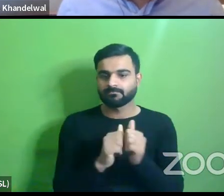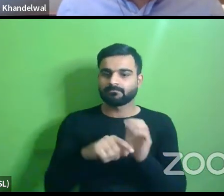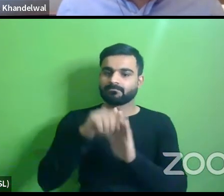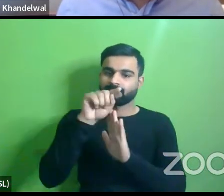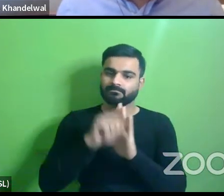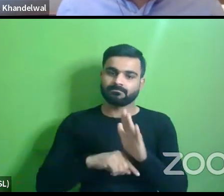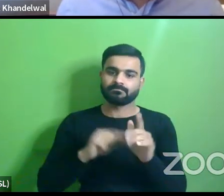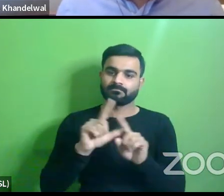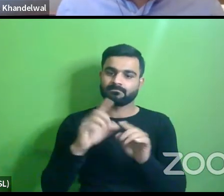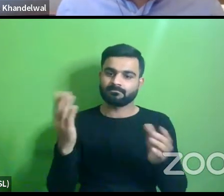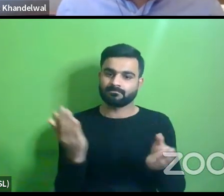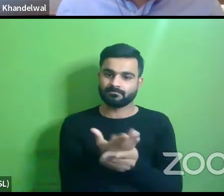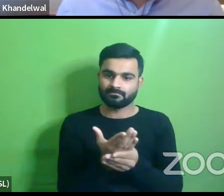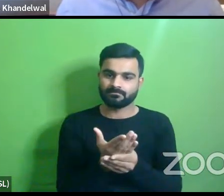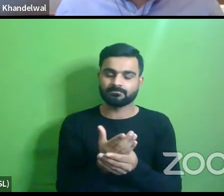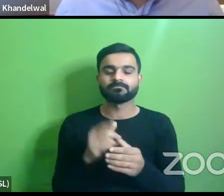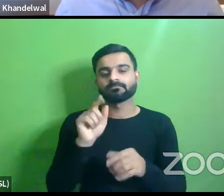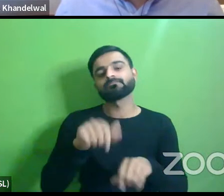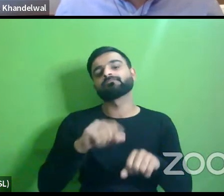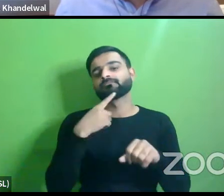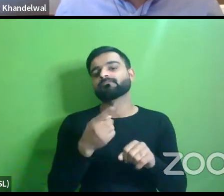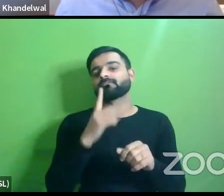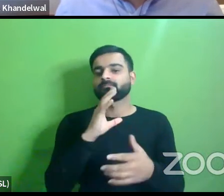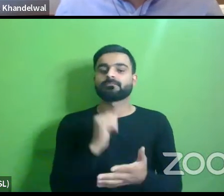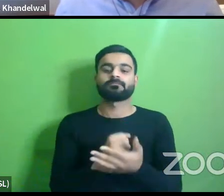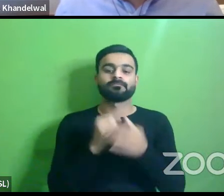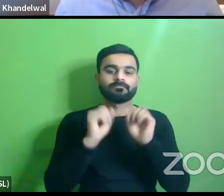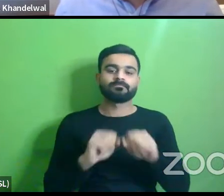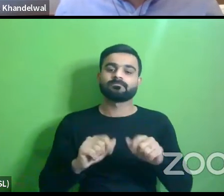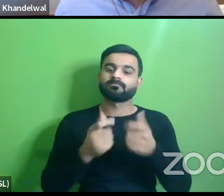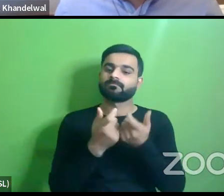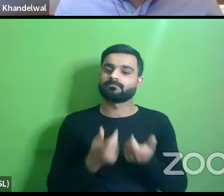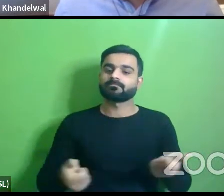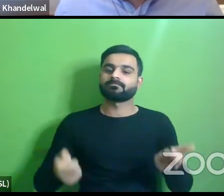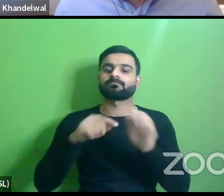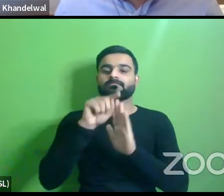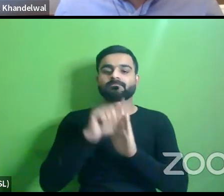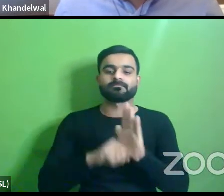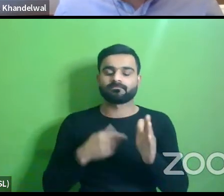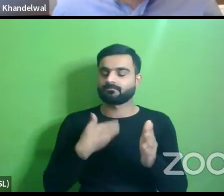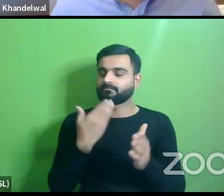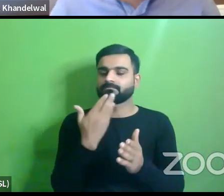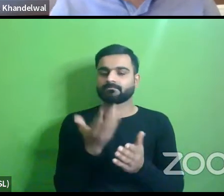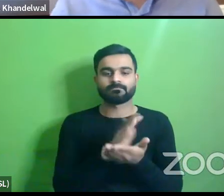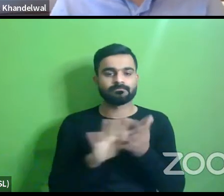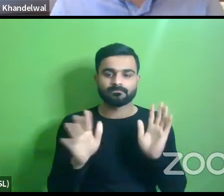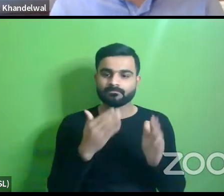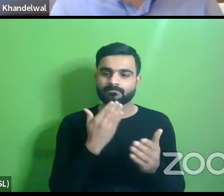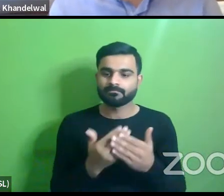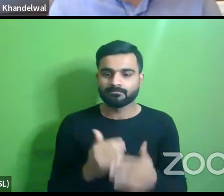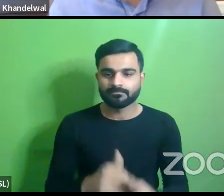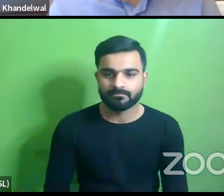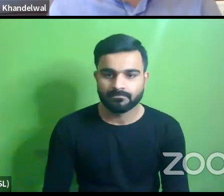document so getting getting in a commitment uh from this policy that's all from my end so thank you